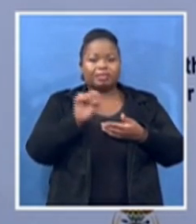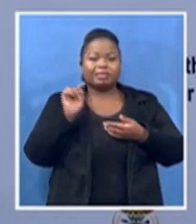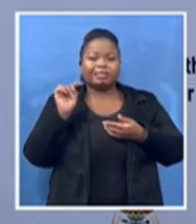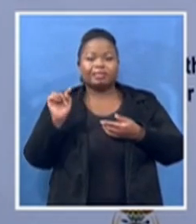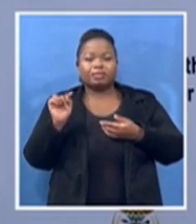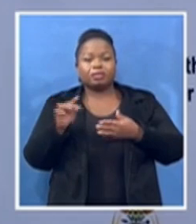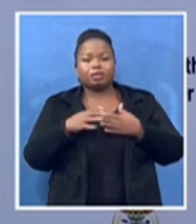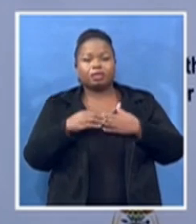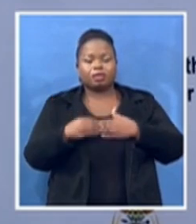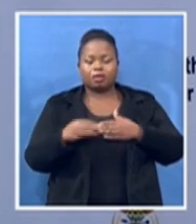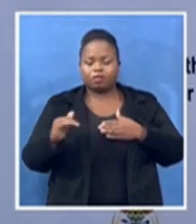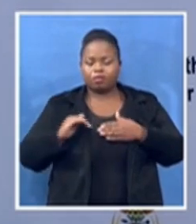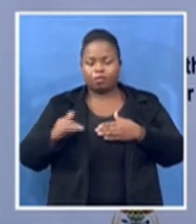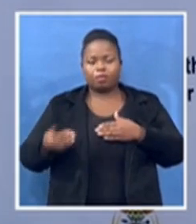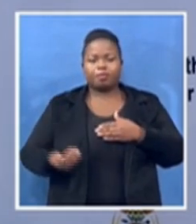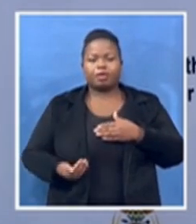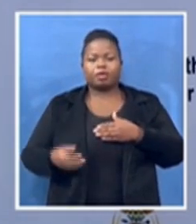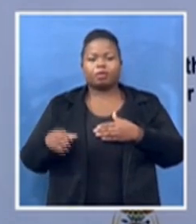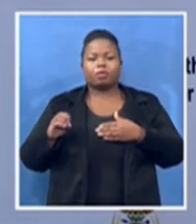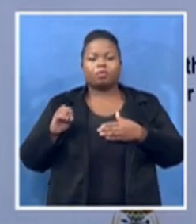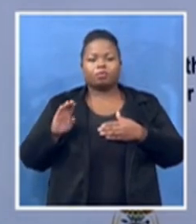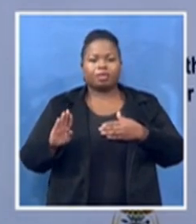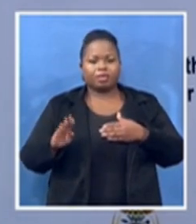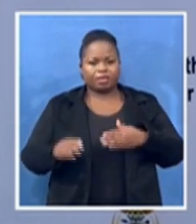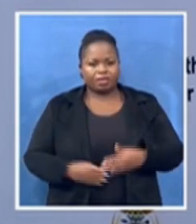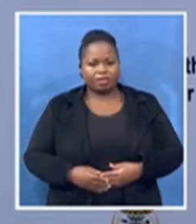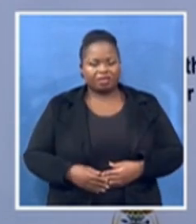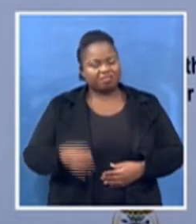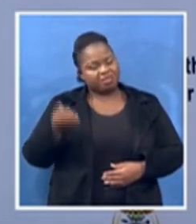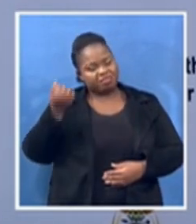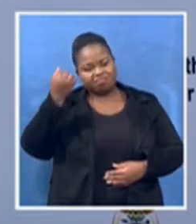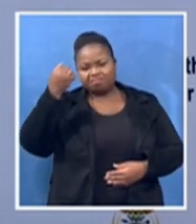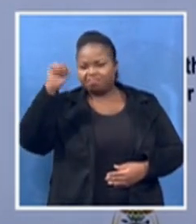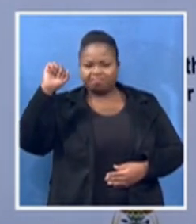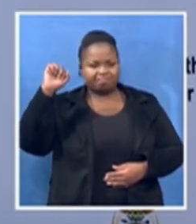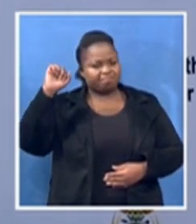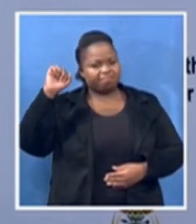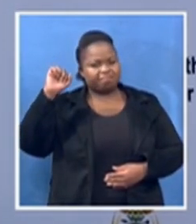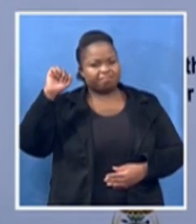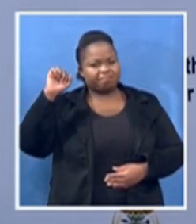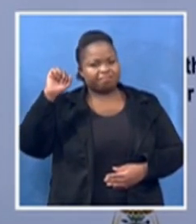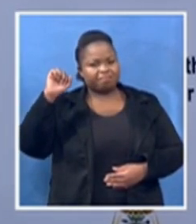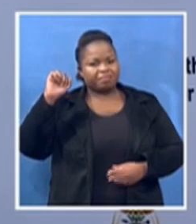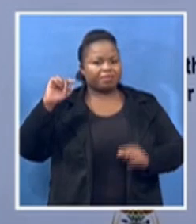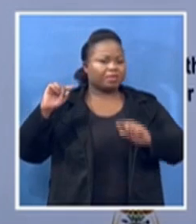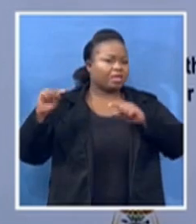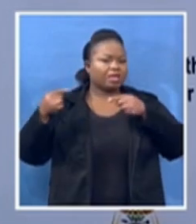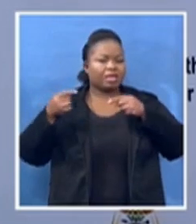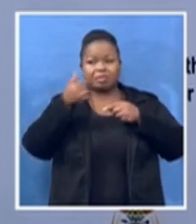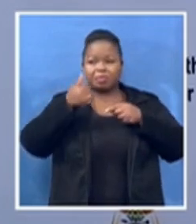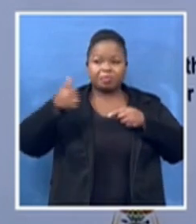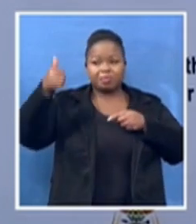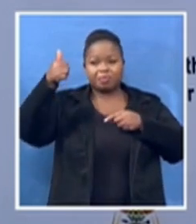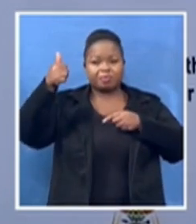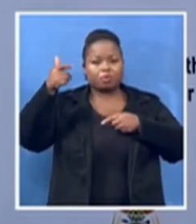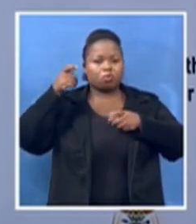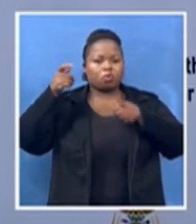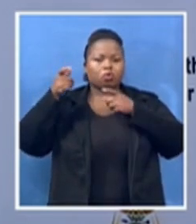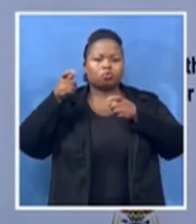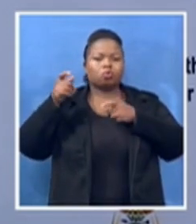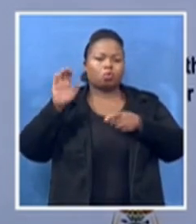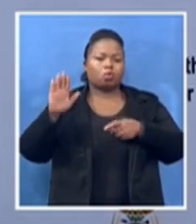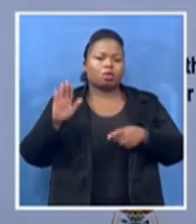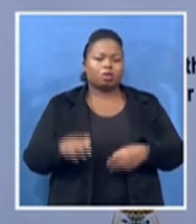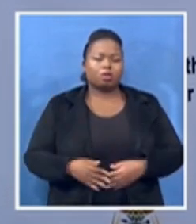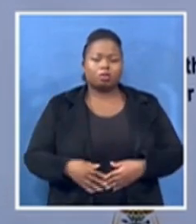defiant, defiant against the authorities, led women to ban passes in